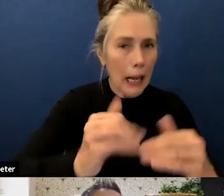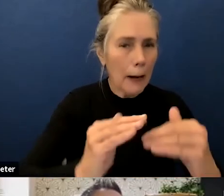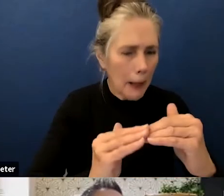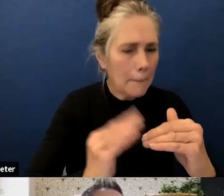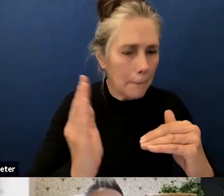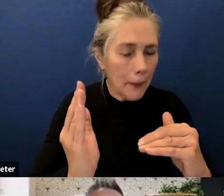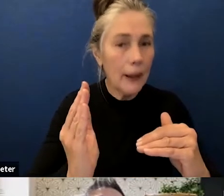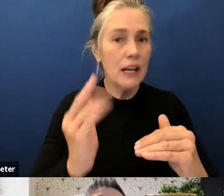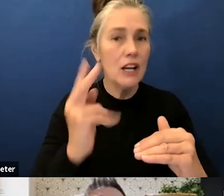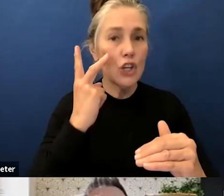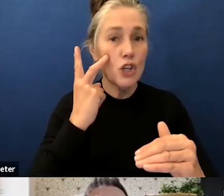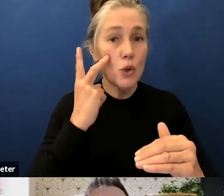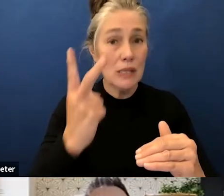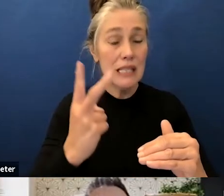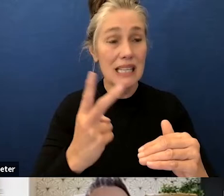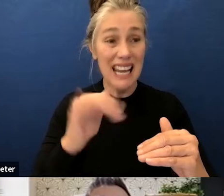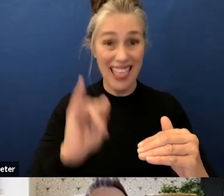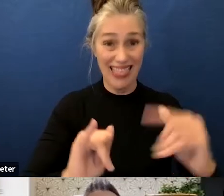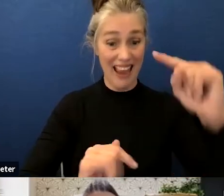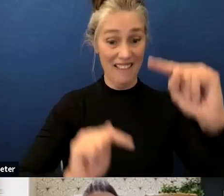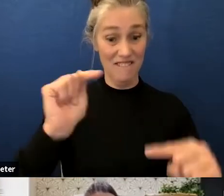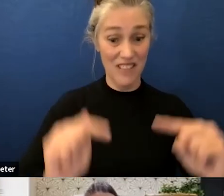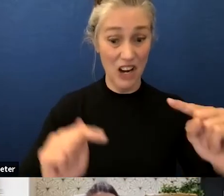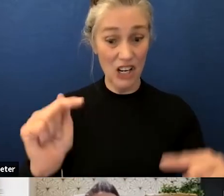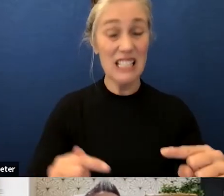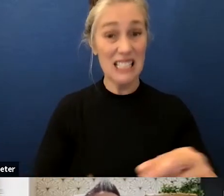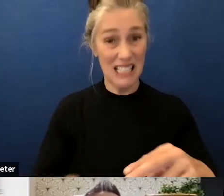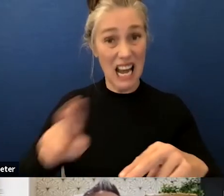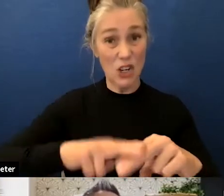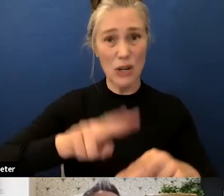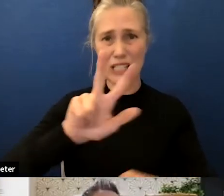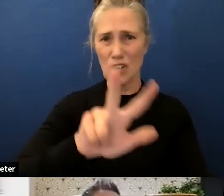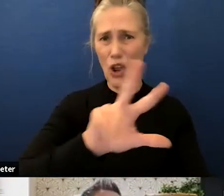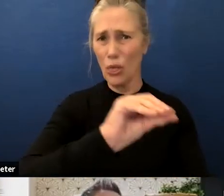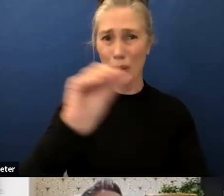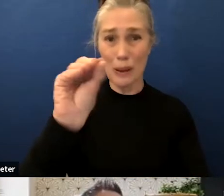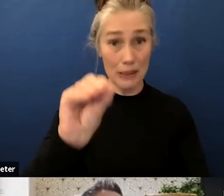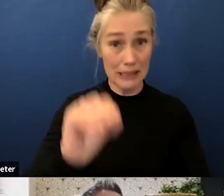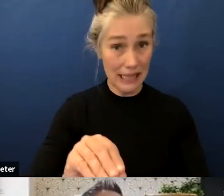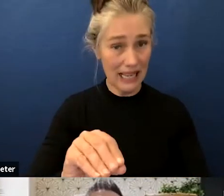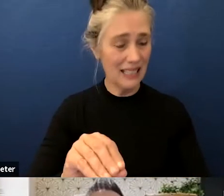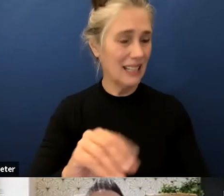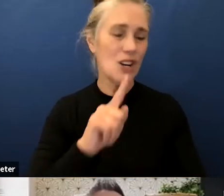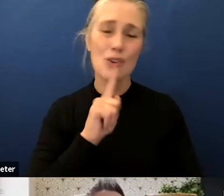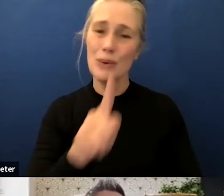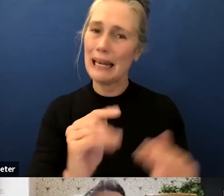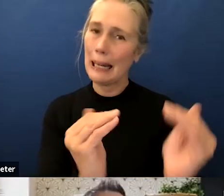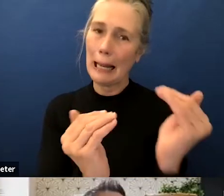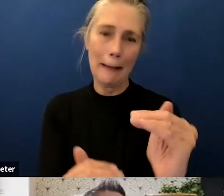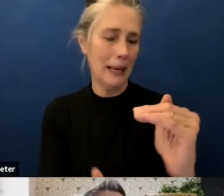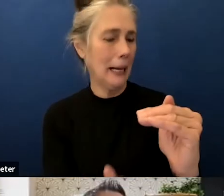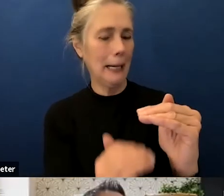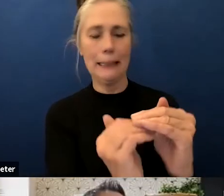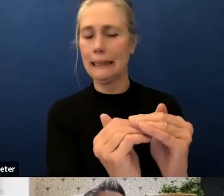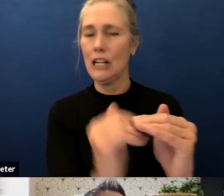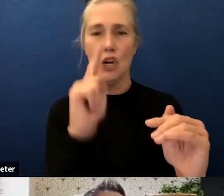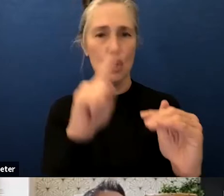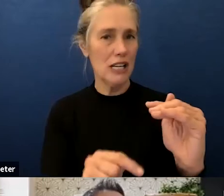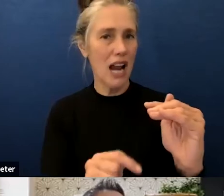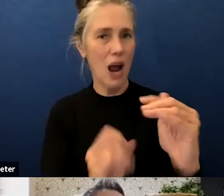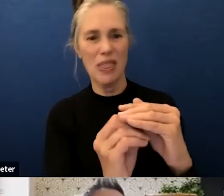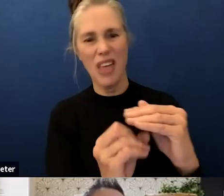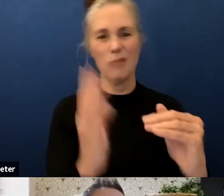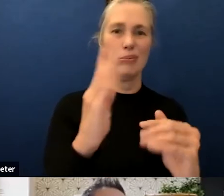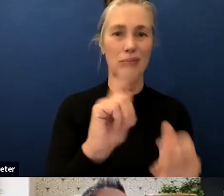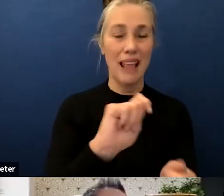it jumped the variance up almost three percent to do that so we weren't really able to do much more on that threshold without it than kicking the